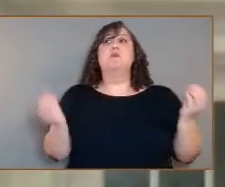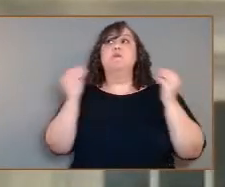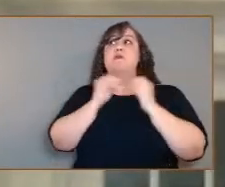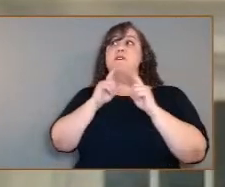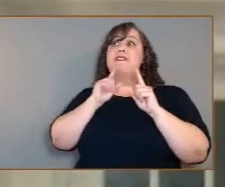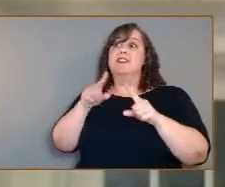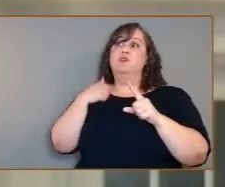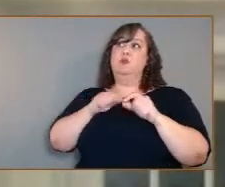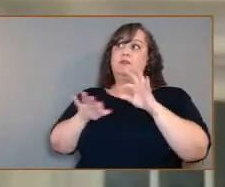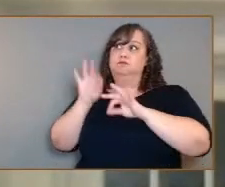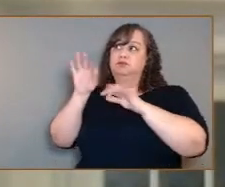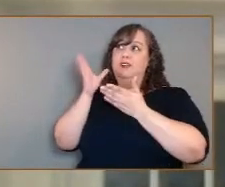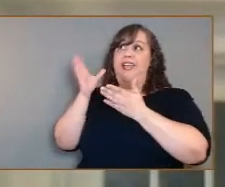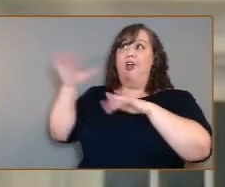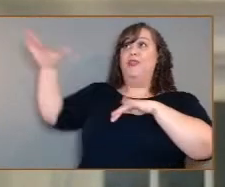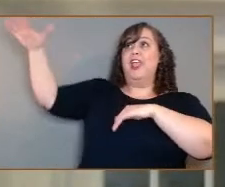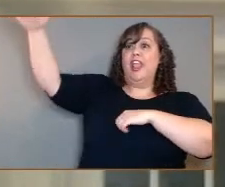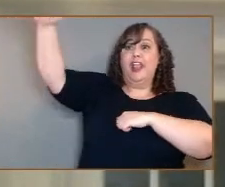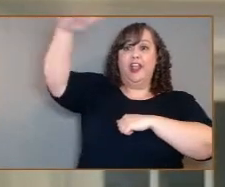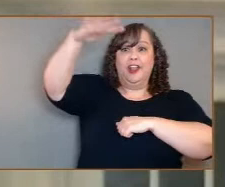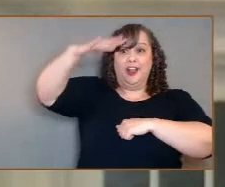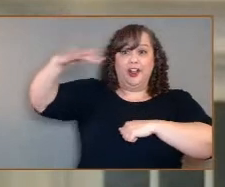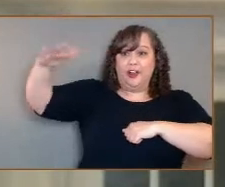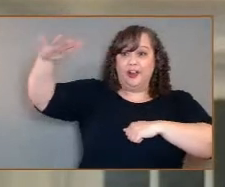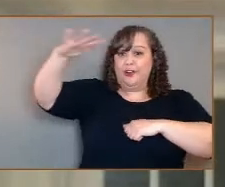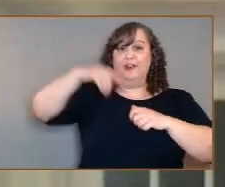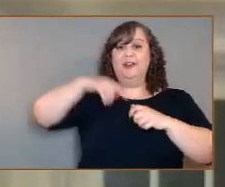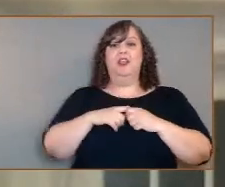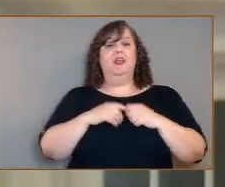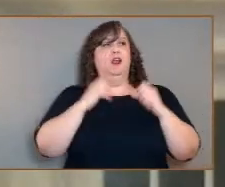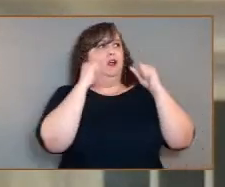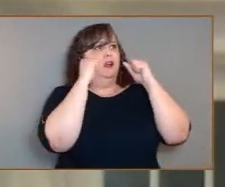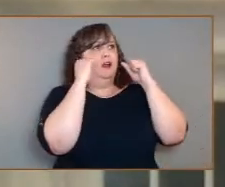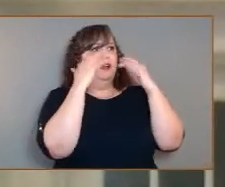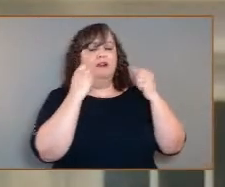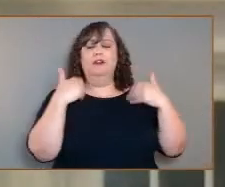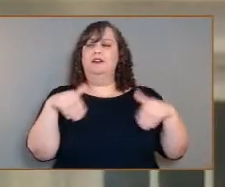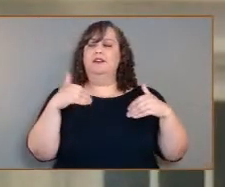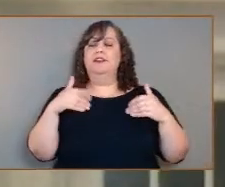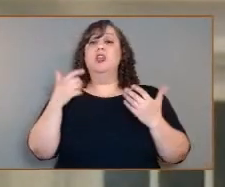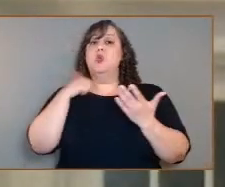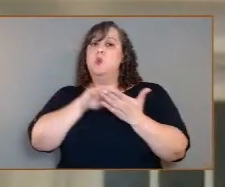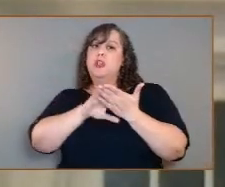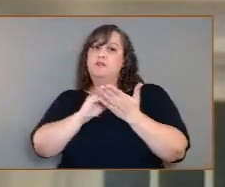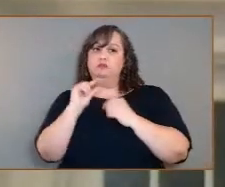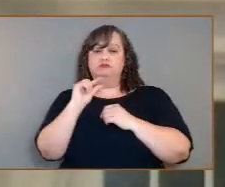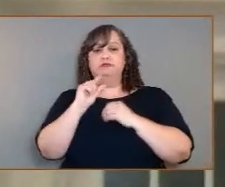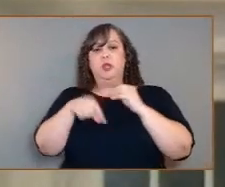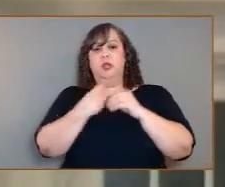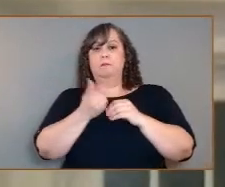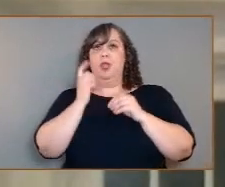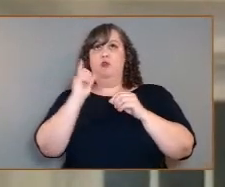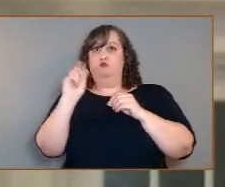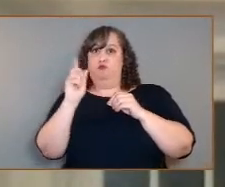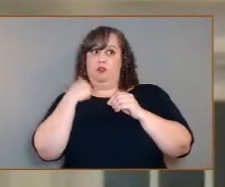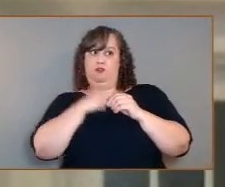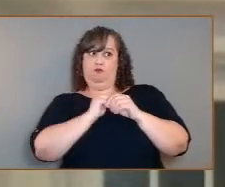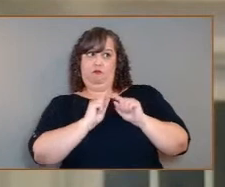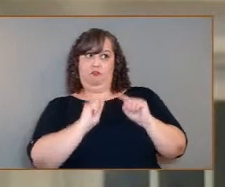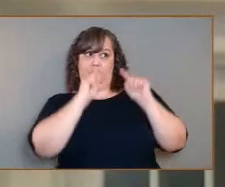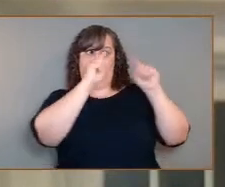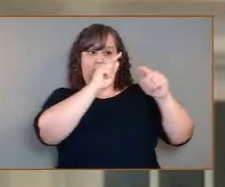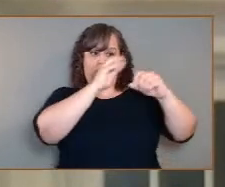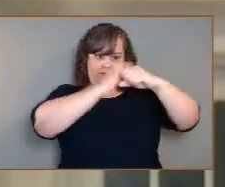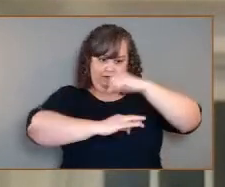It's incredible. And now that we've learned a little bit about the destination, let's hear from two experts to tell us about